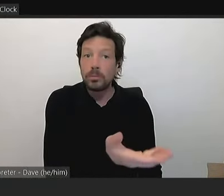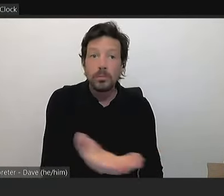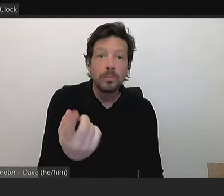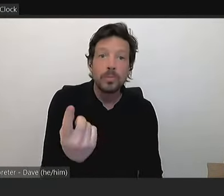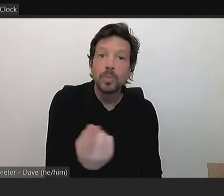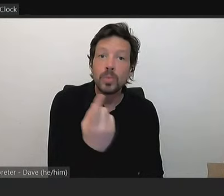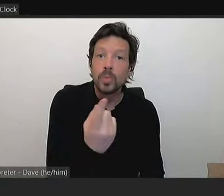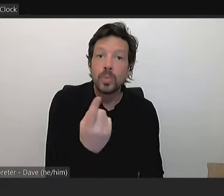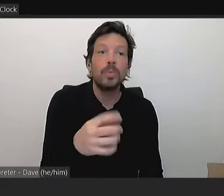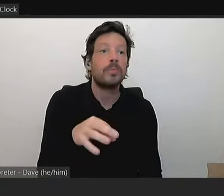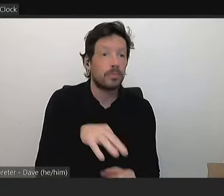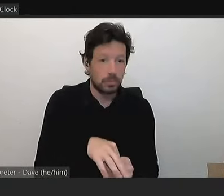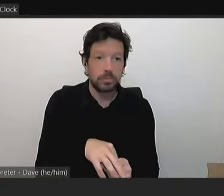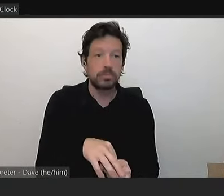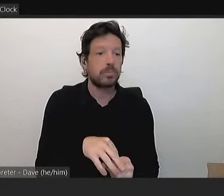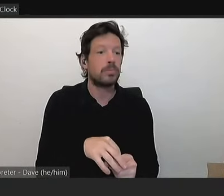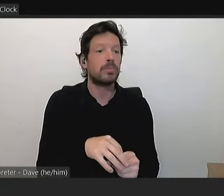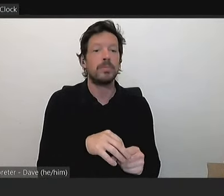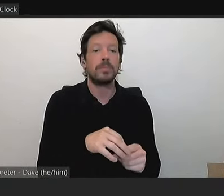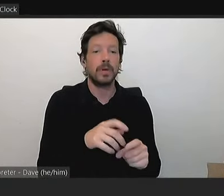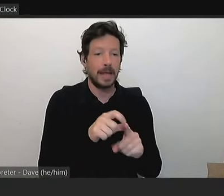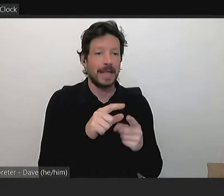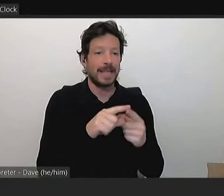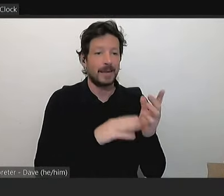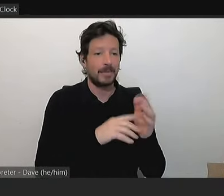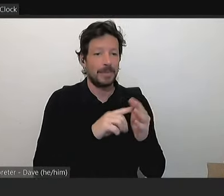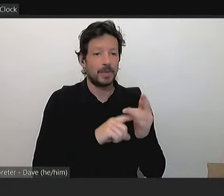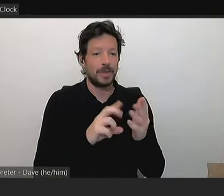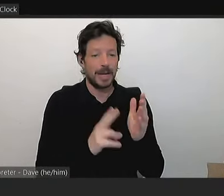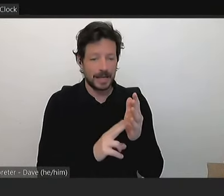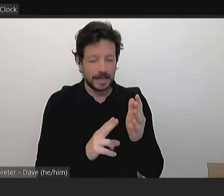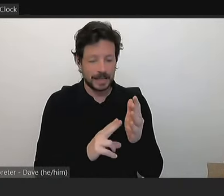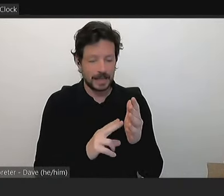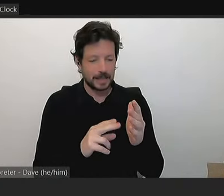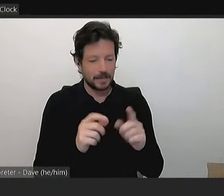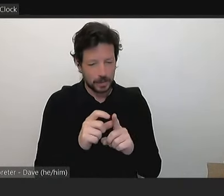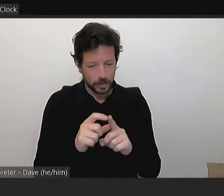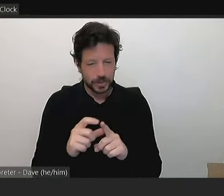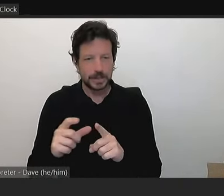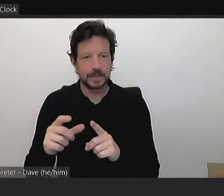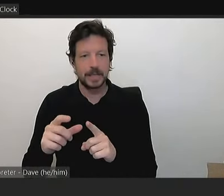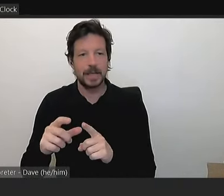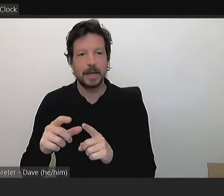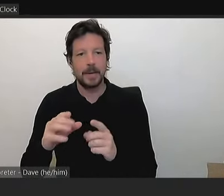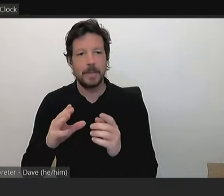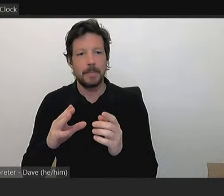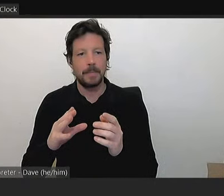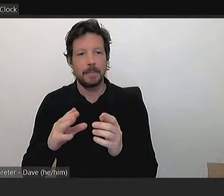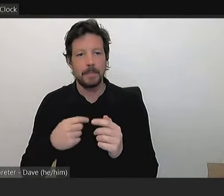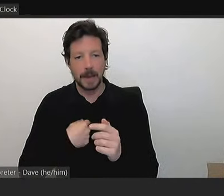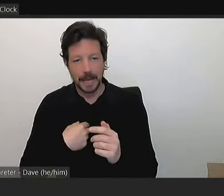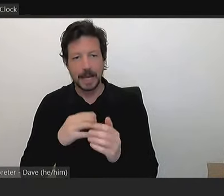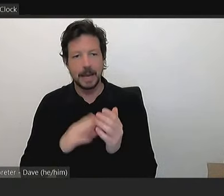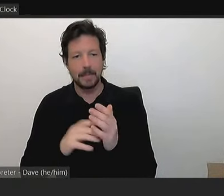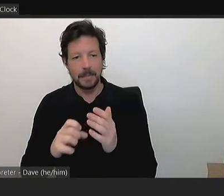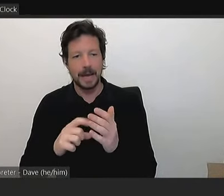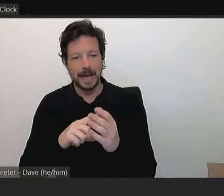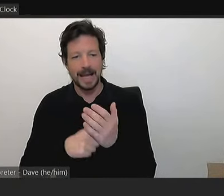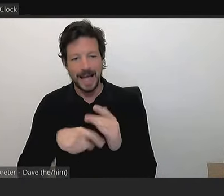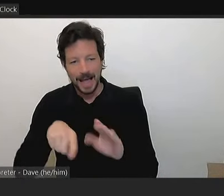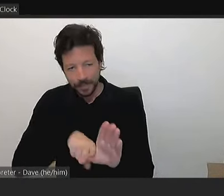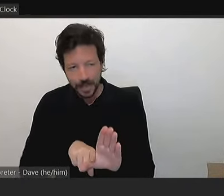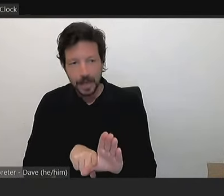I have councillor Demetriatus, councillor Hannon, councillor Newton, councillor McCarthy and myself. All those against